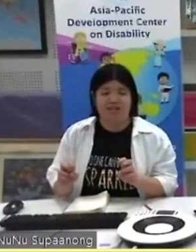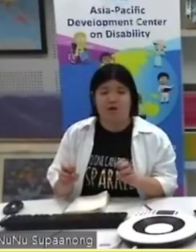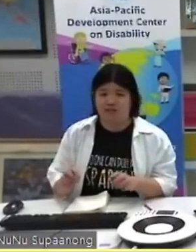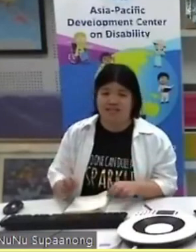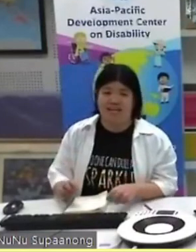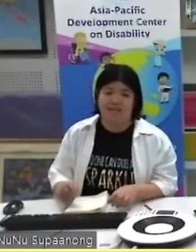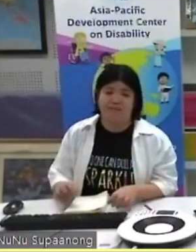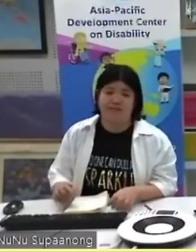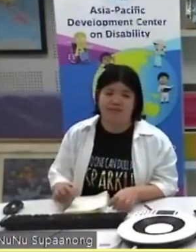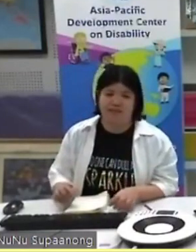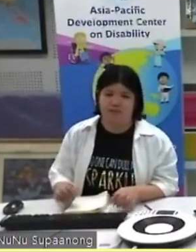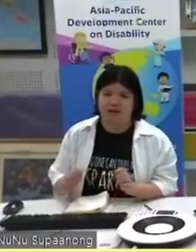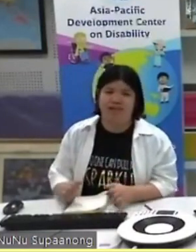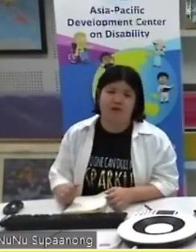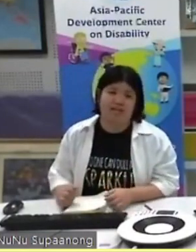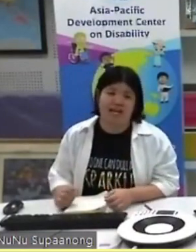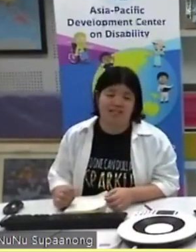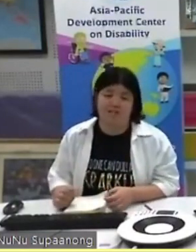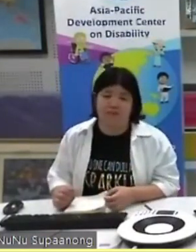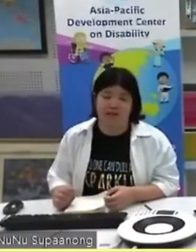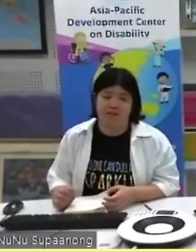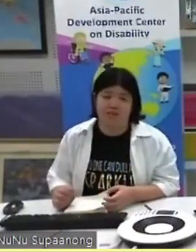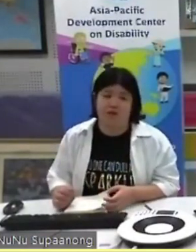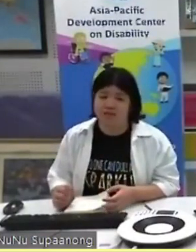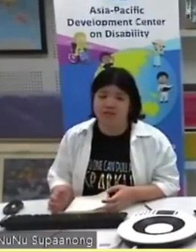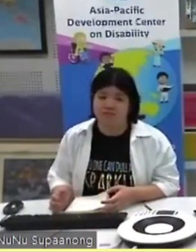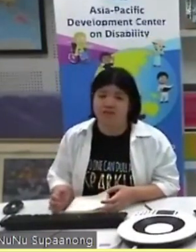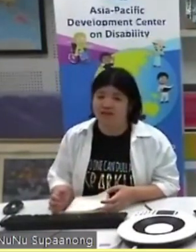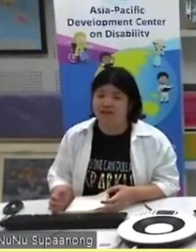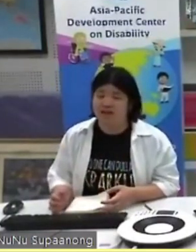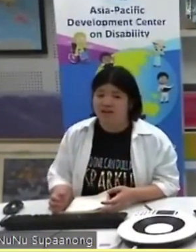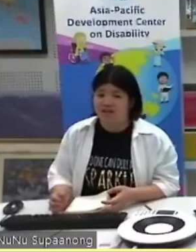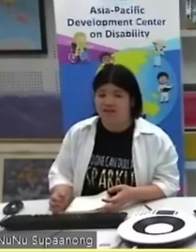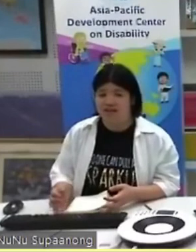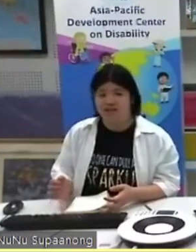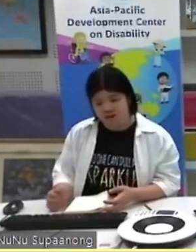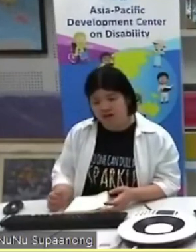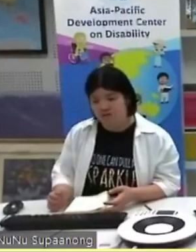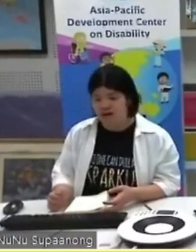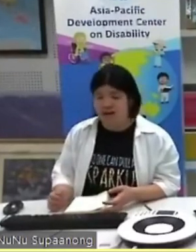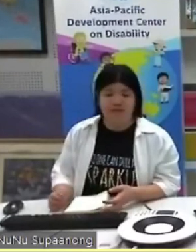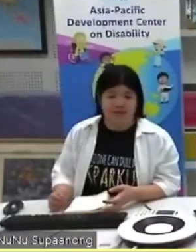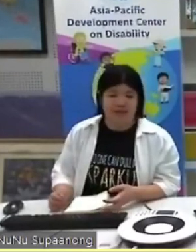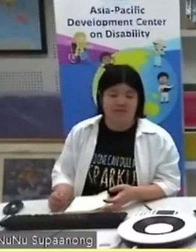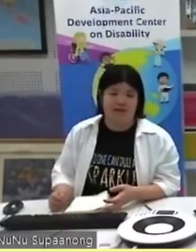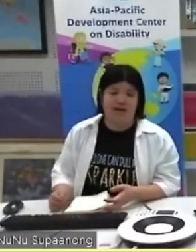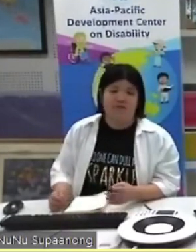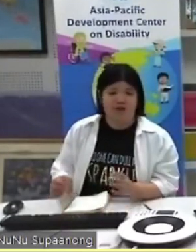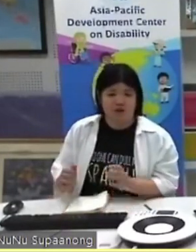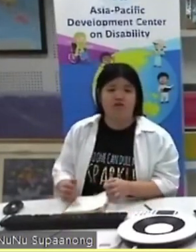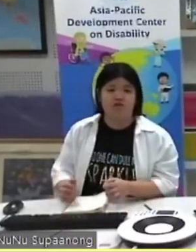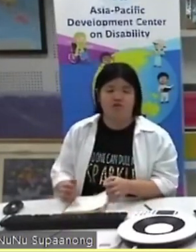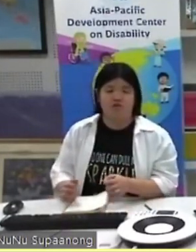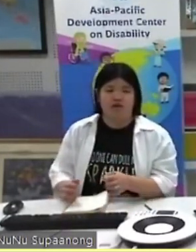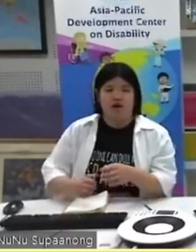in this COVID time, this is really, really hard time for a person with autism to get the job and everything. But